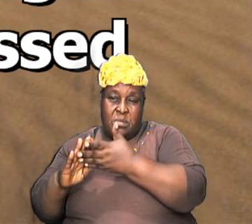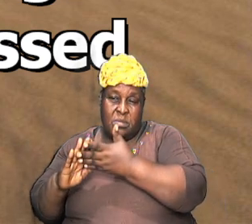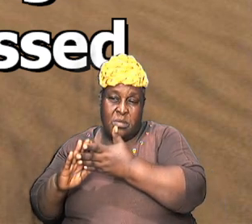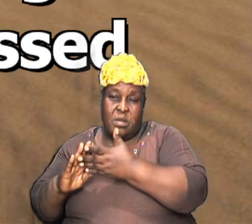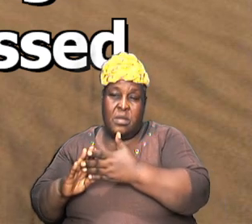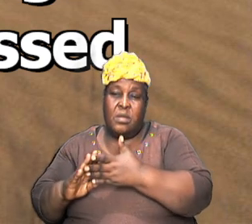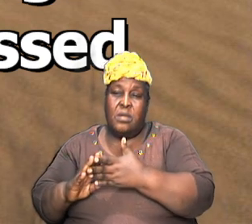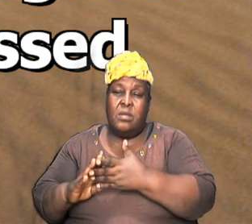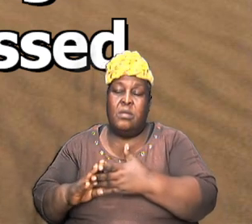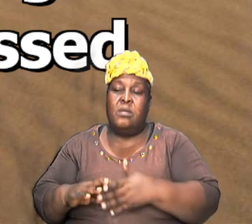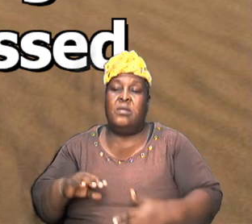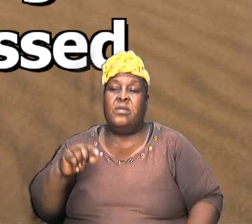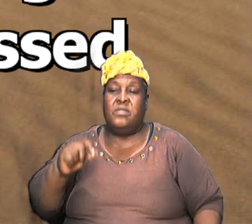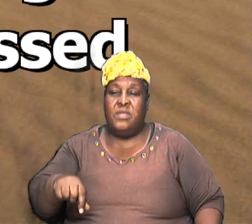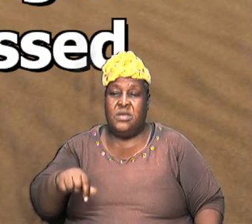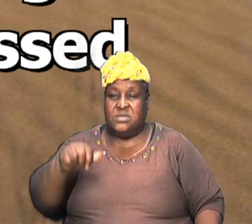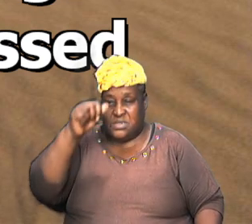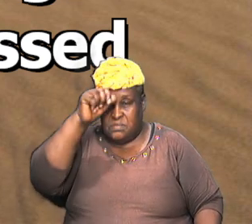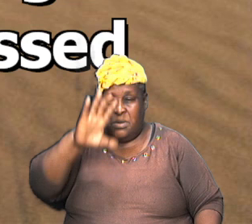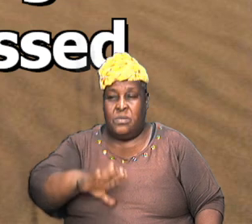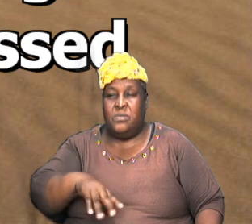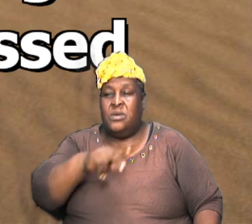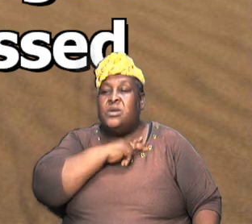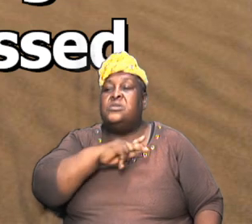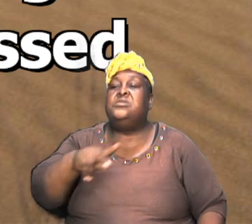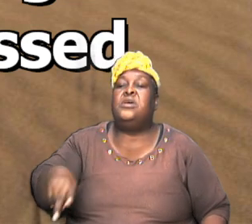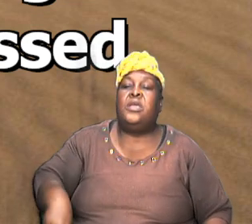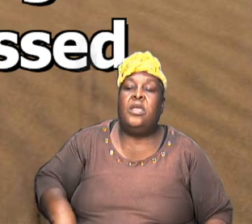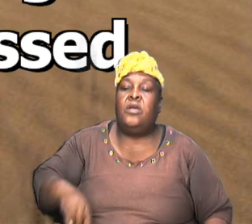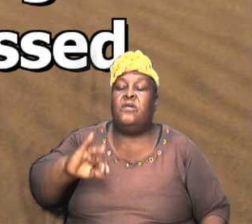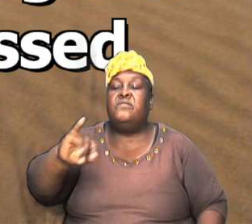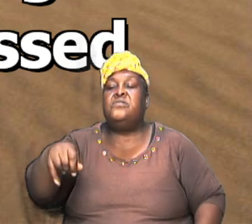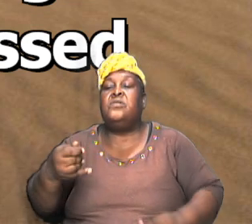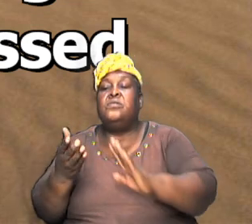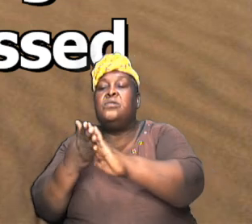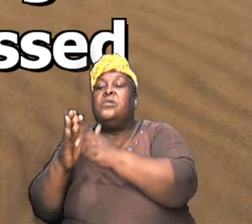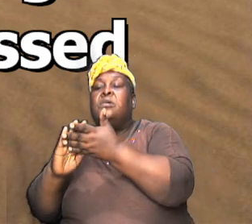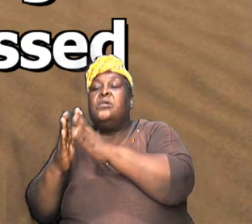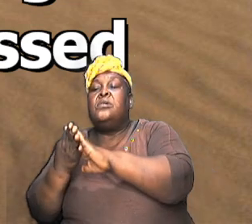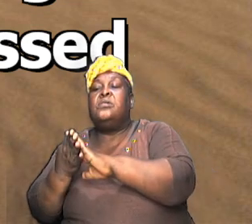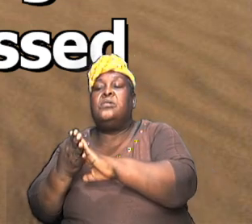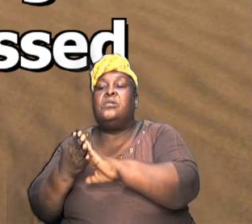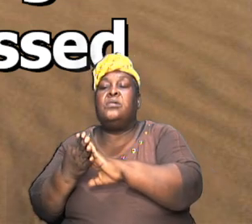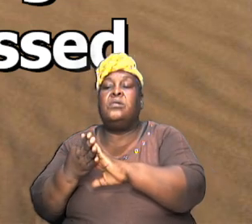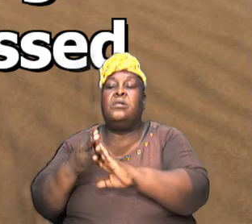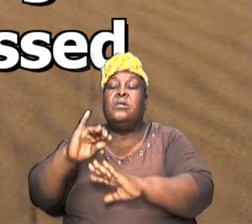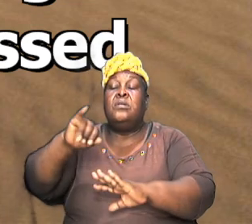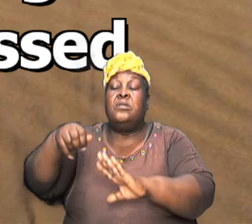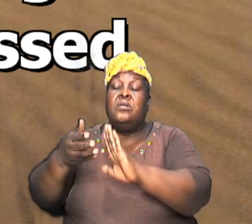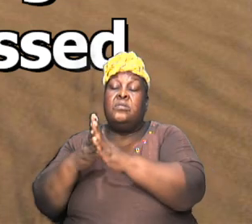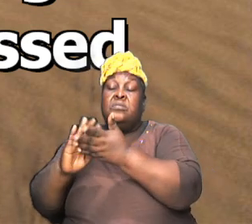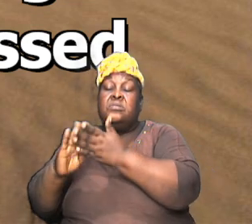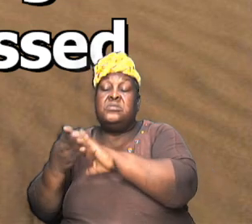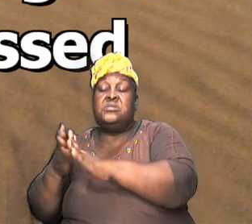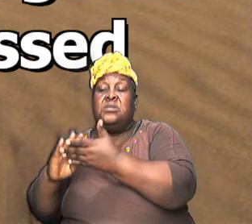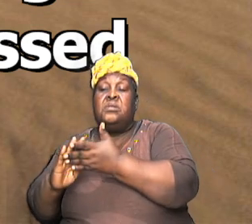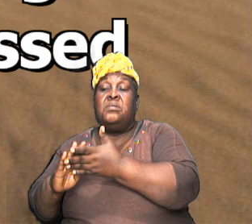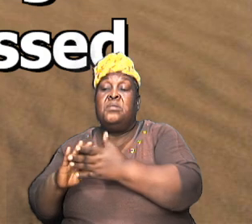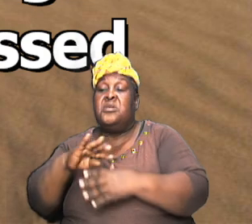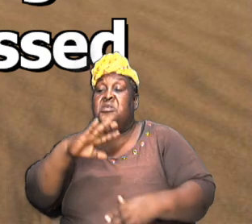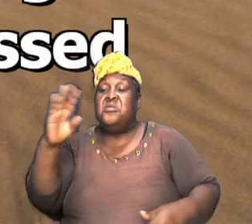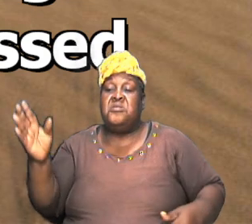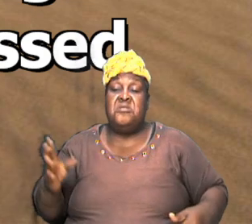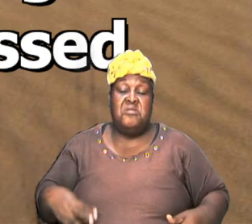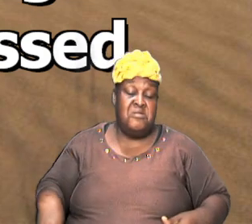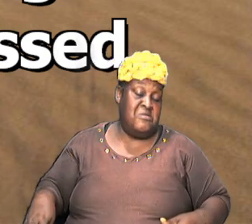and this man was the king of Jerusalem remember at this point Jerusalem wasn't even in the hands yet of